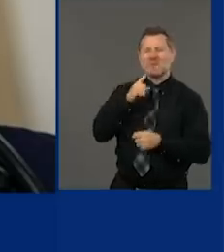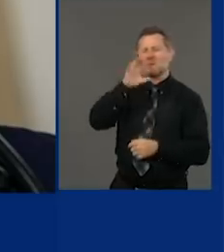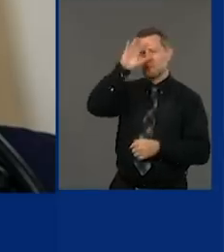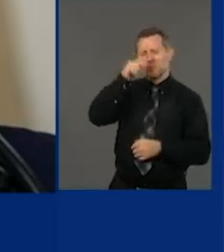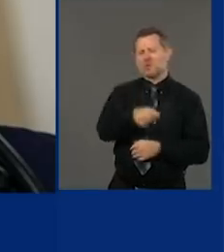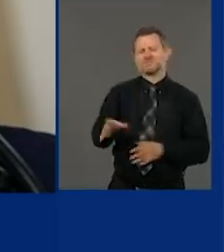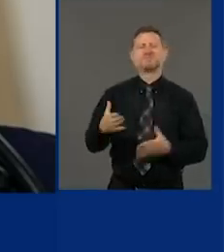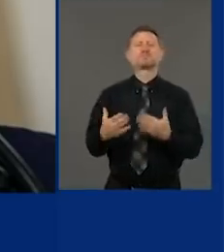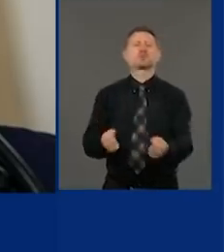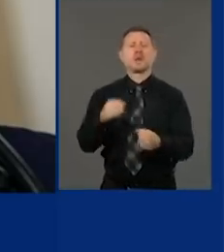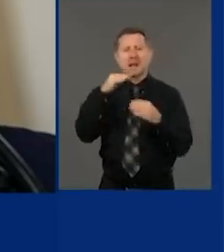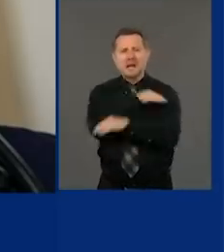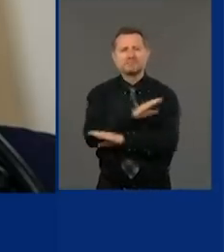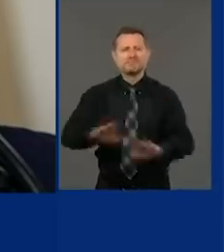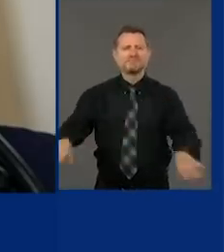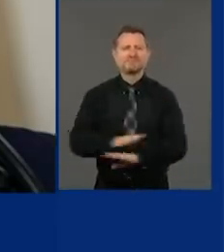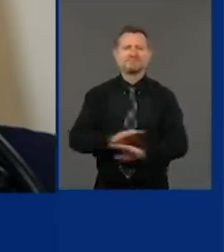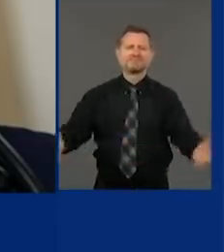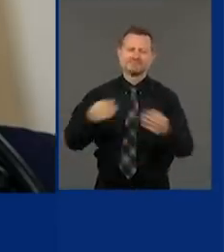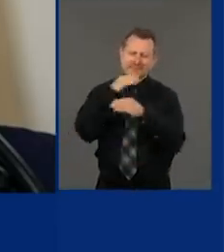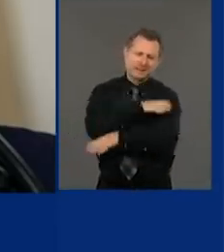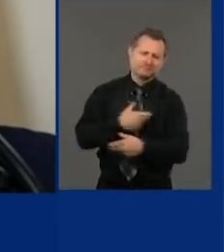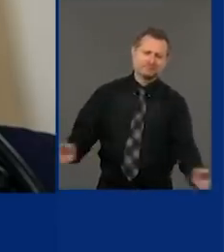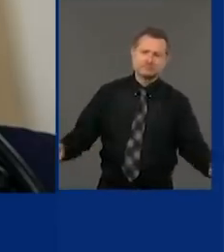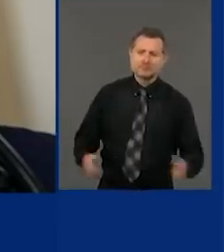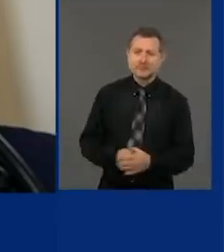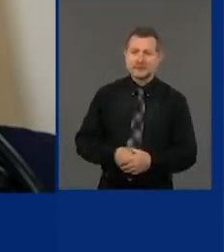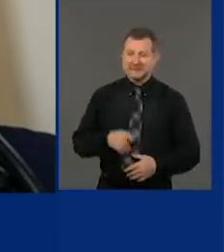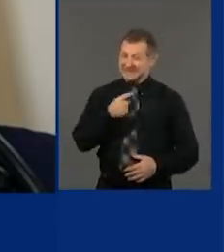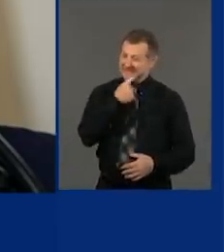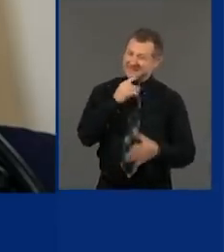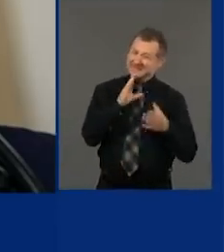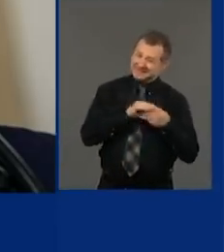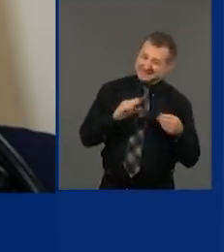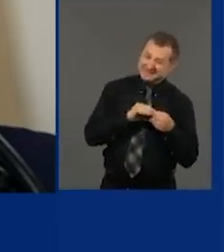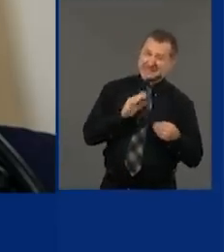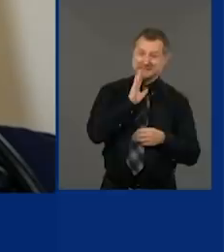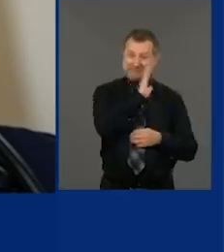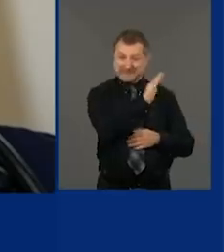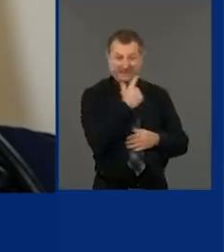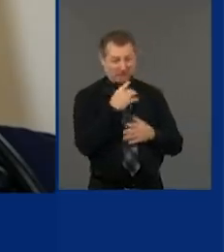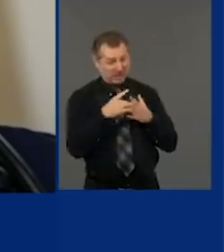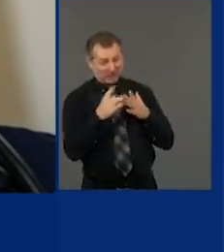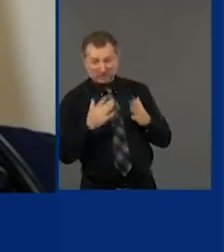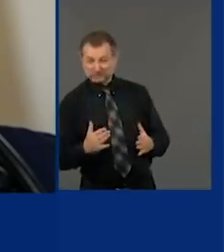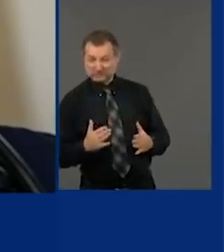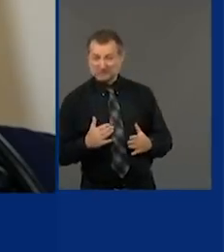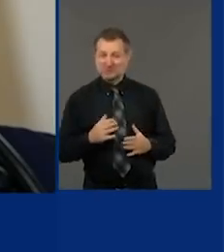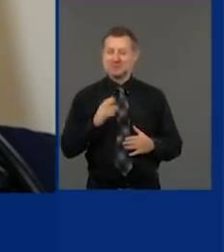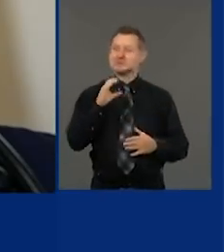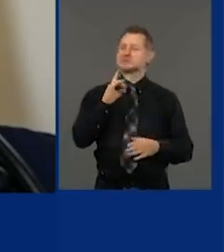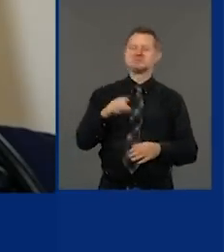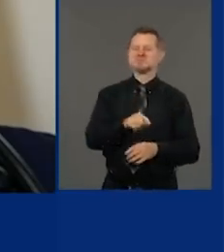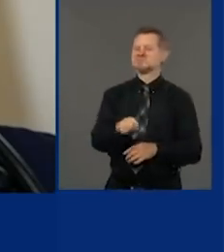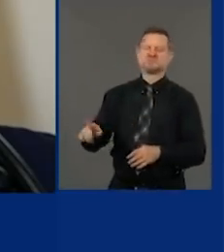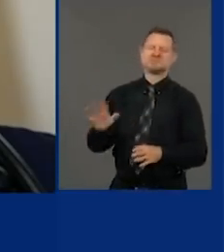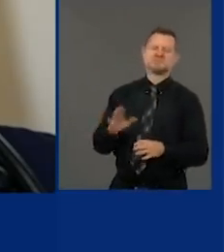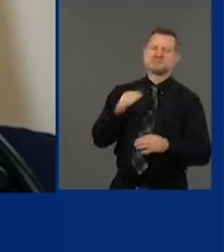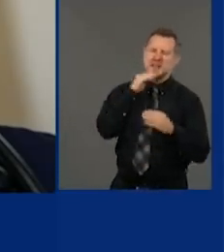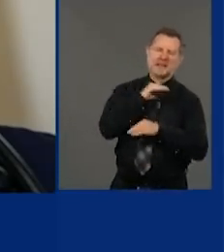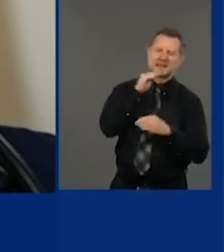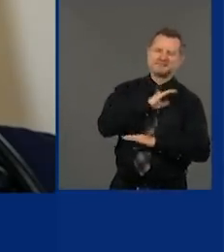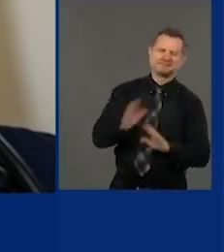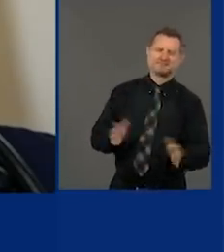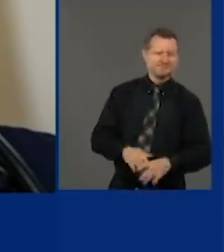virus. His own CDC health officials are lying about the virus. Well, if the